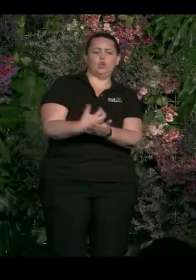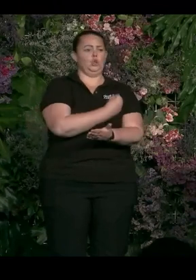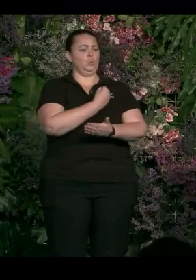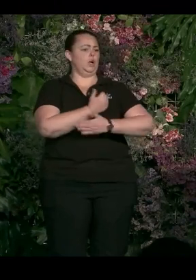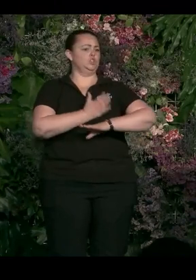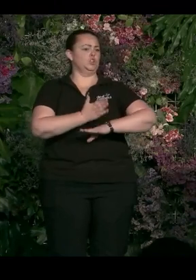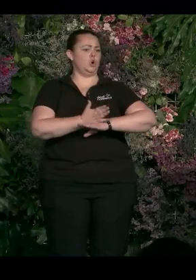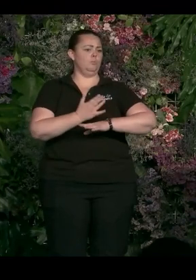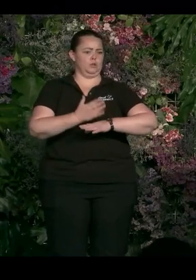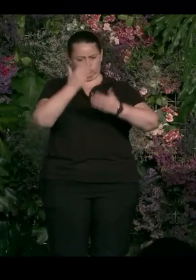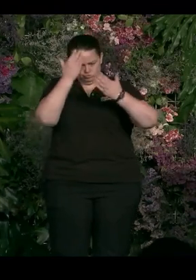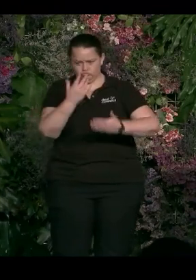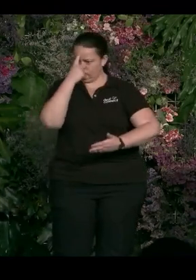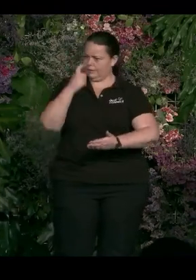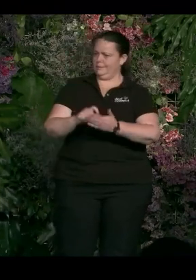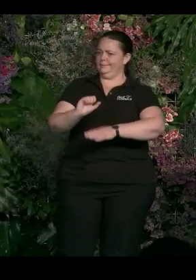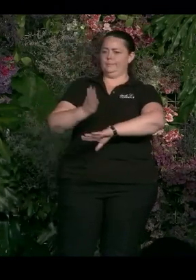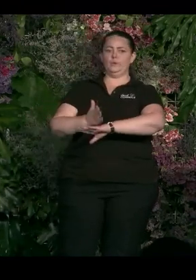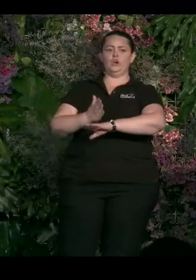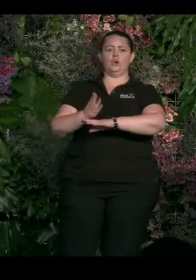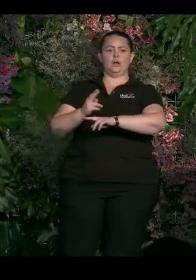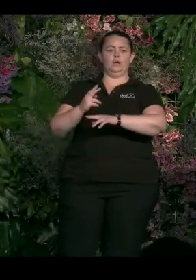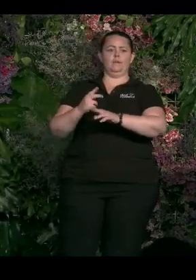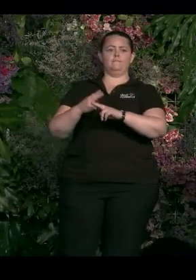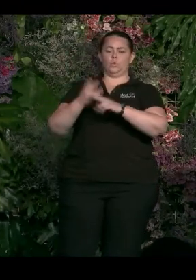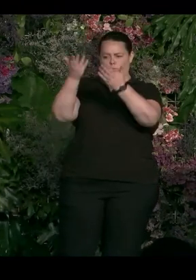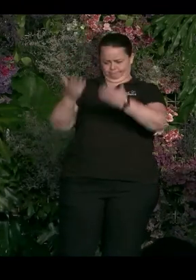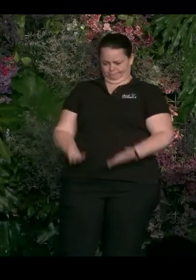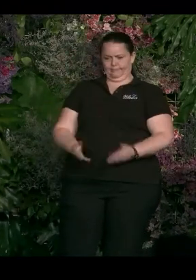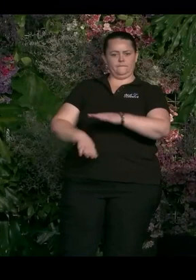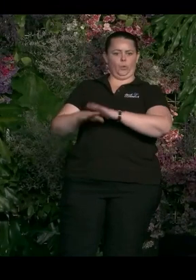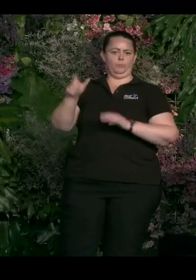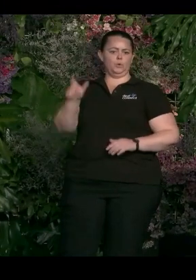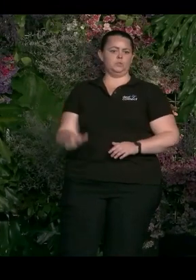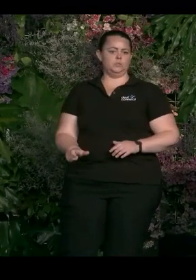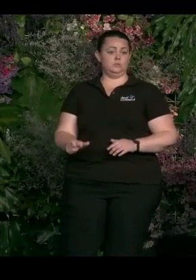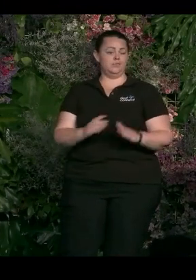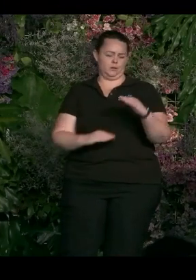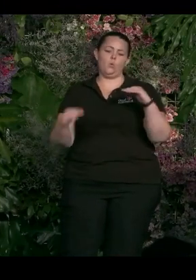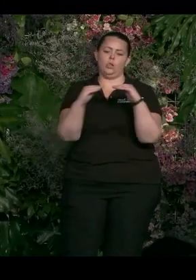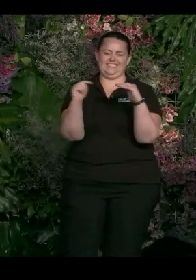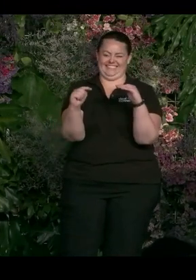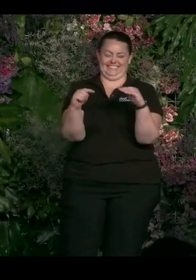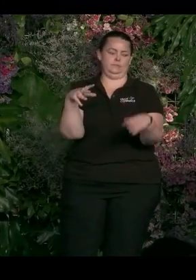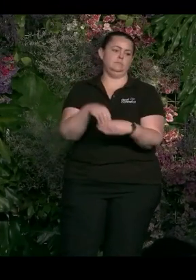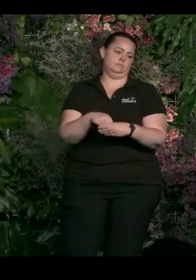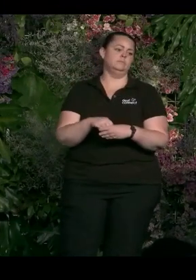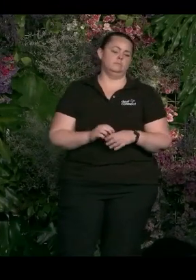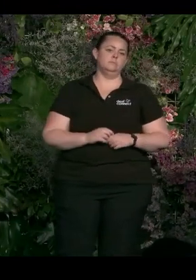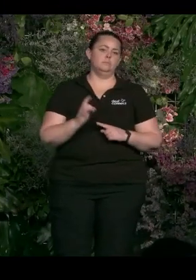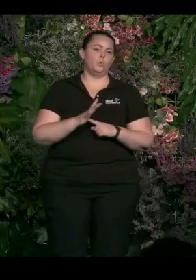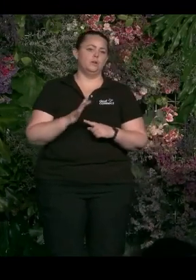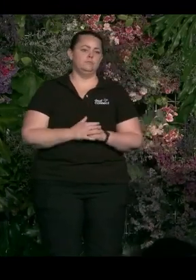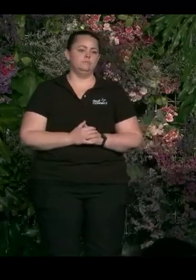for what they do and who they are. And equality is so critical to that. And that's got to be at every